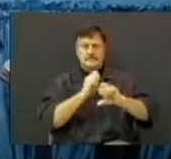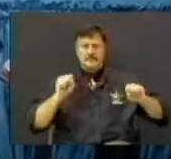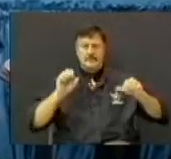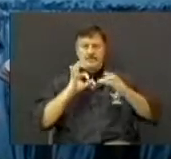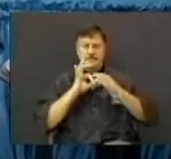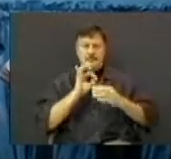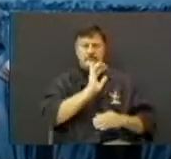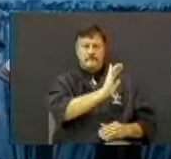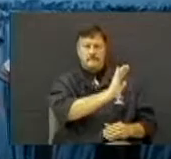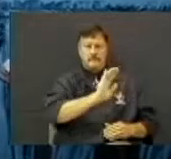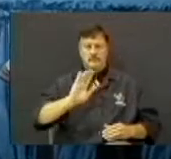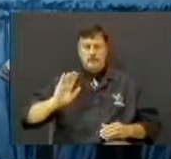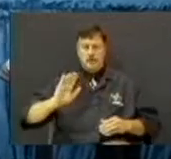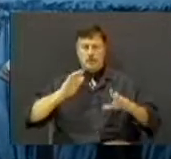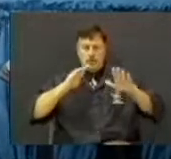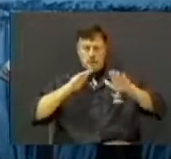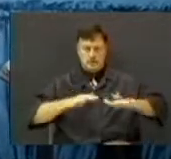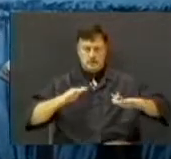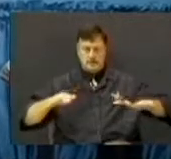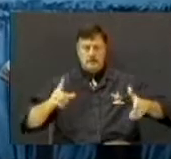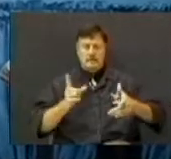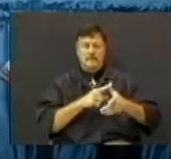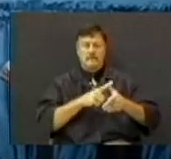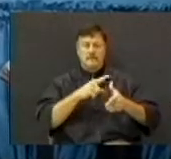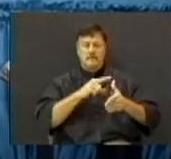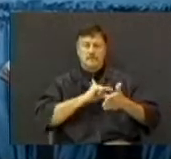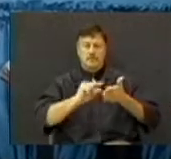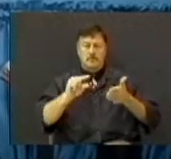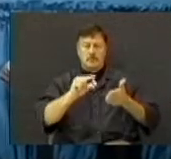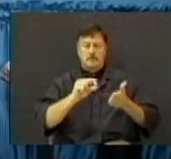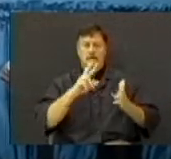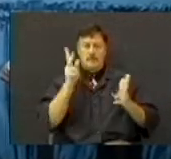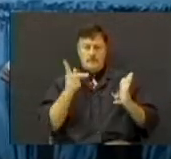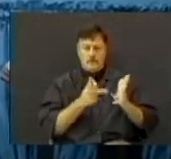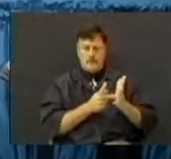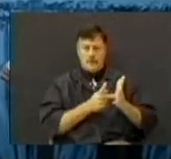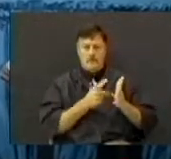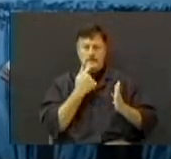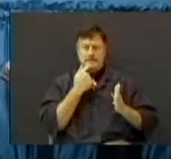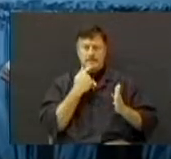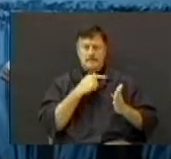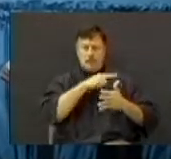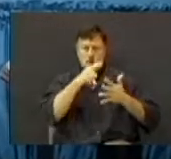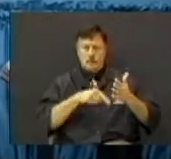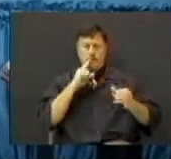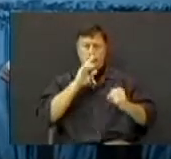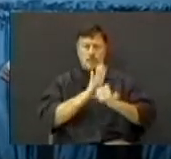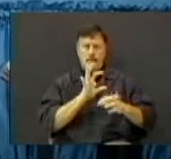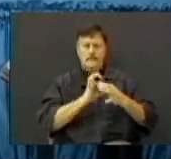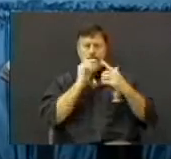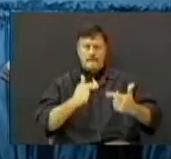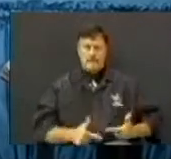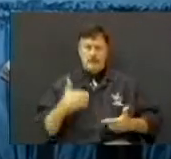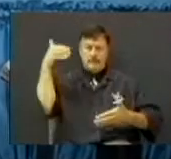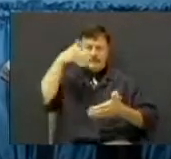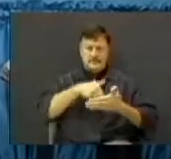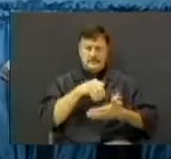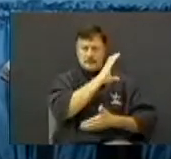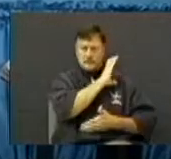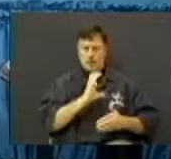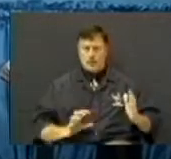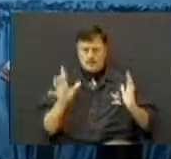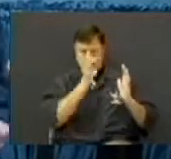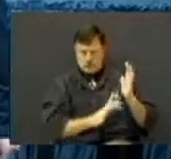children. In verse one, Paul, apostle of Jesus Christ, by the will of God, according to the promise of life, which is in Christ